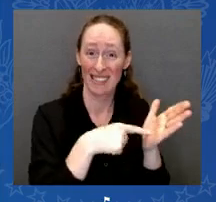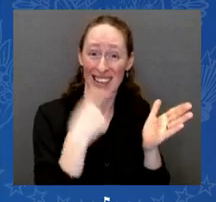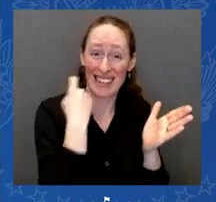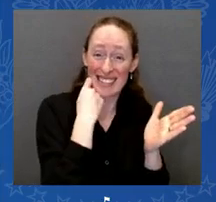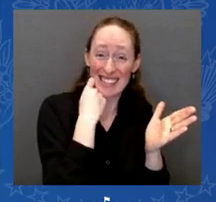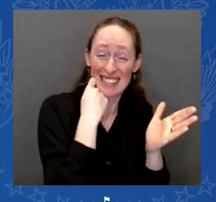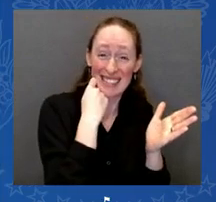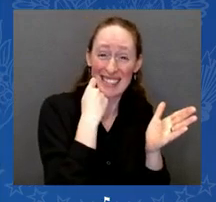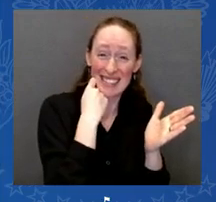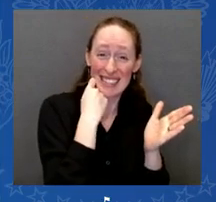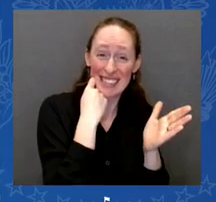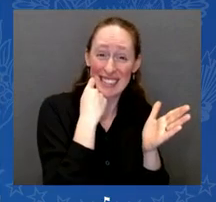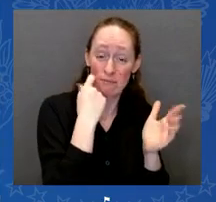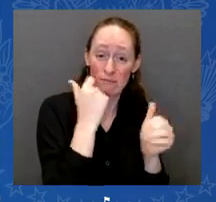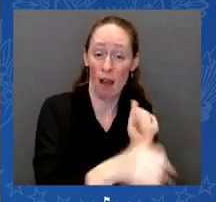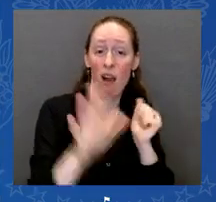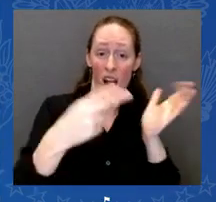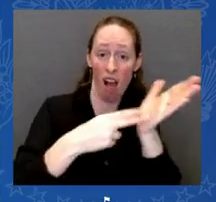It just wouldn't have.